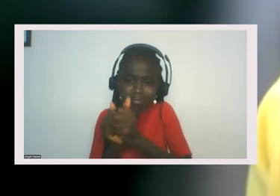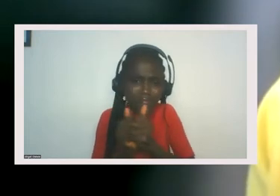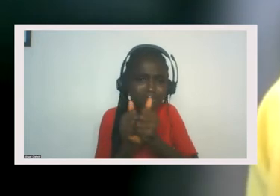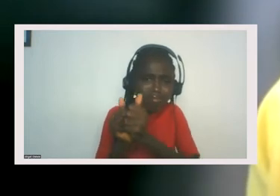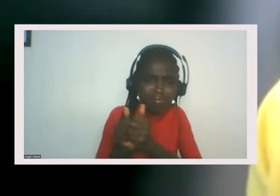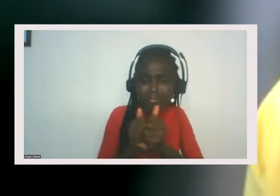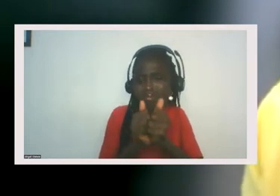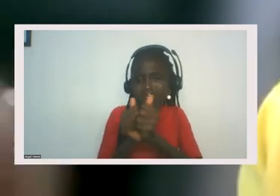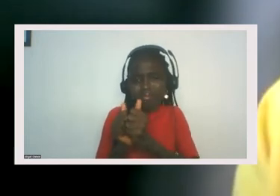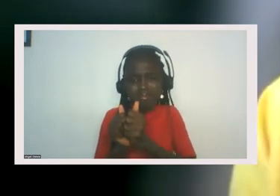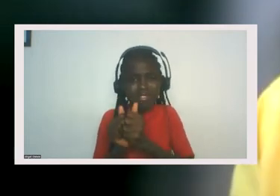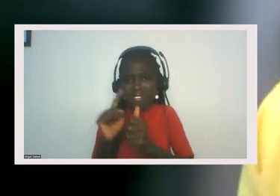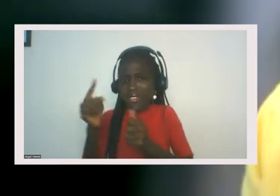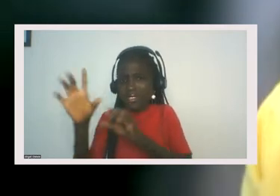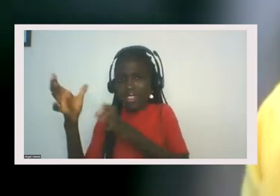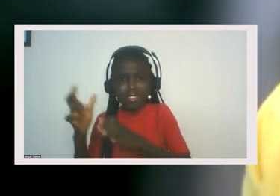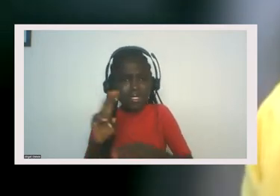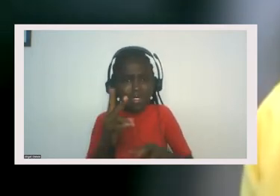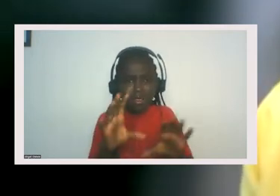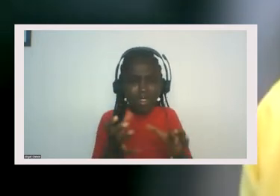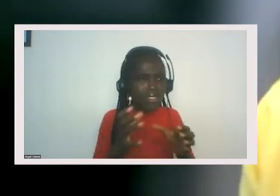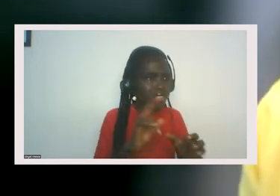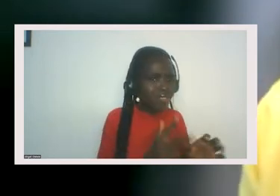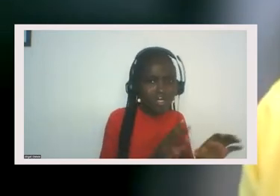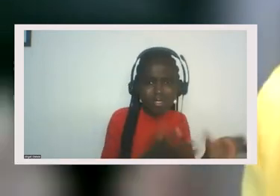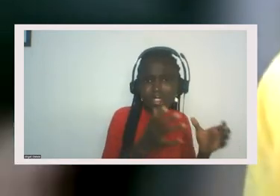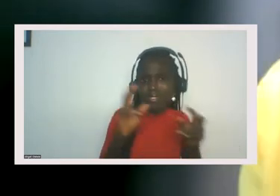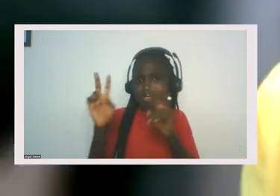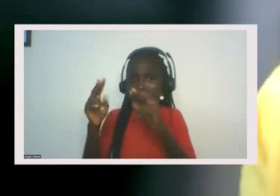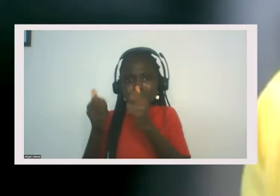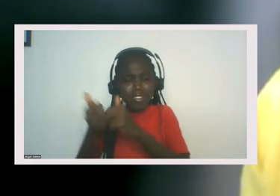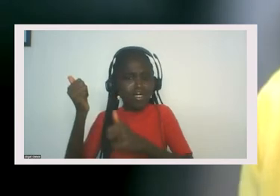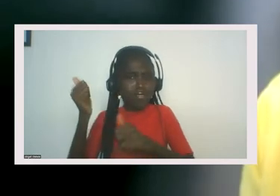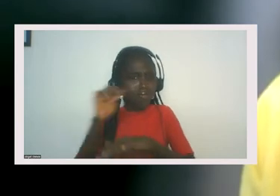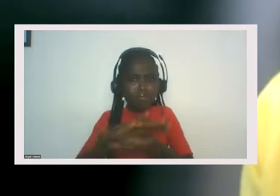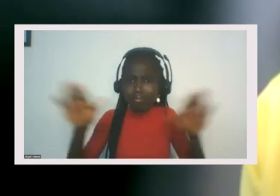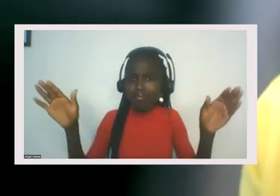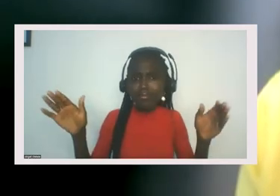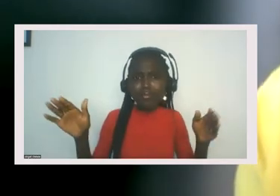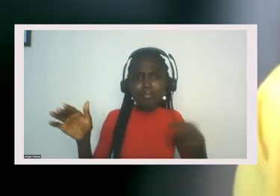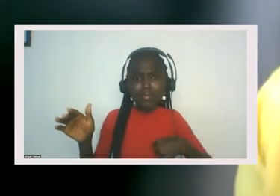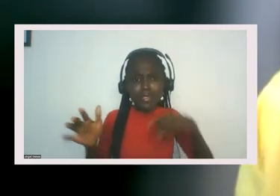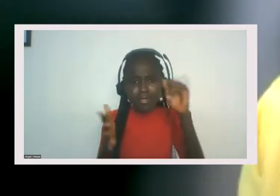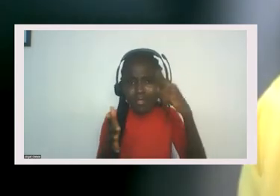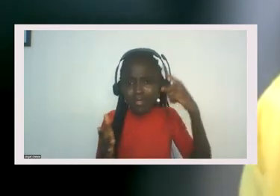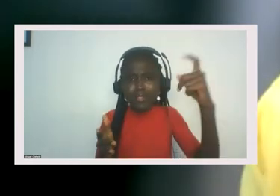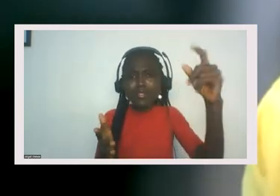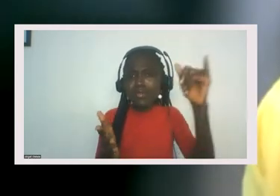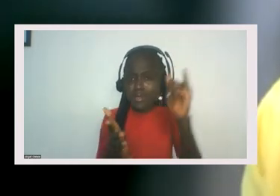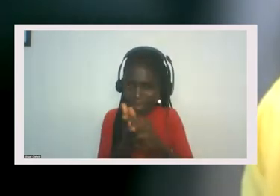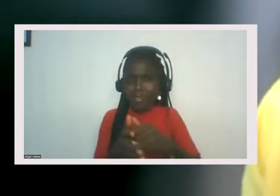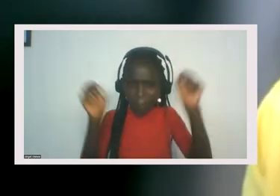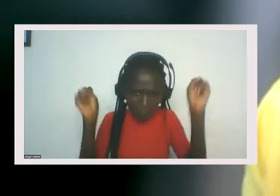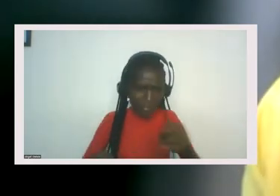you know, first class and second class citizens, you know, that's, that's the dream. And I believe it is possible. I am